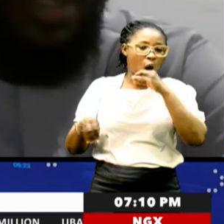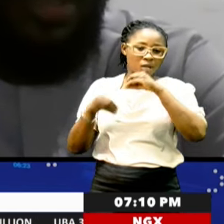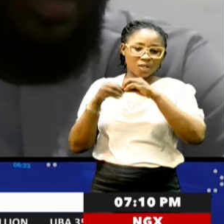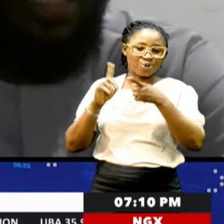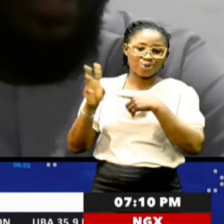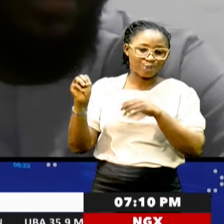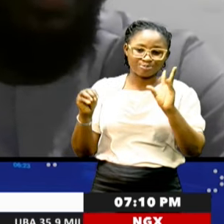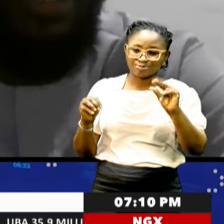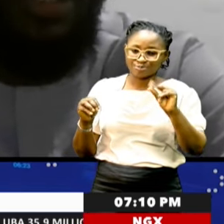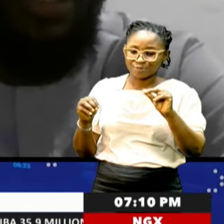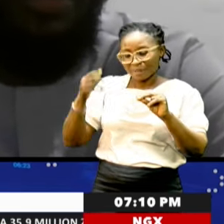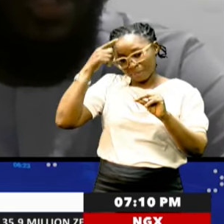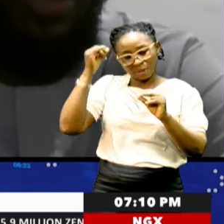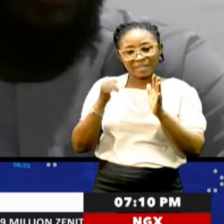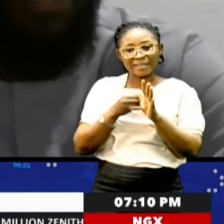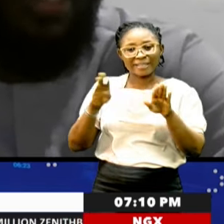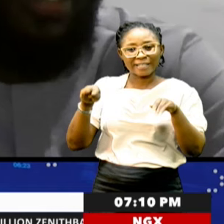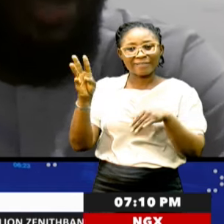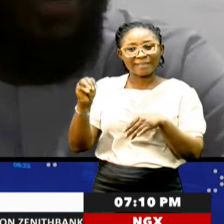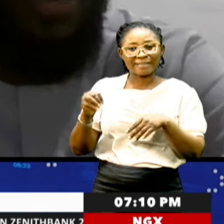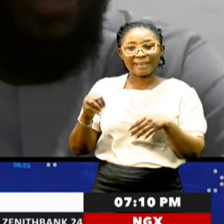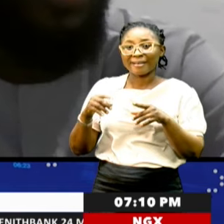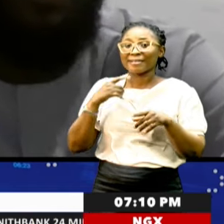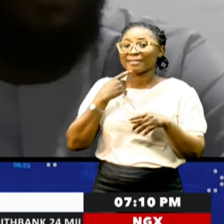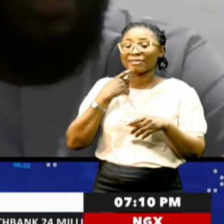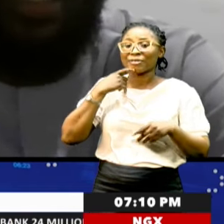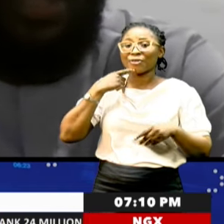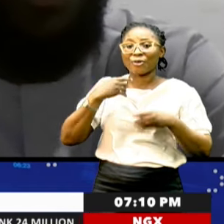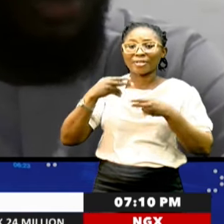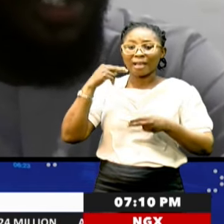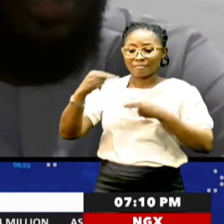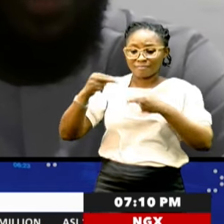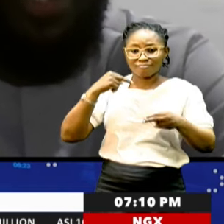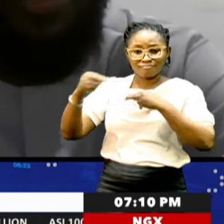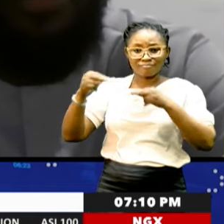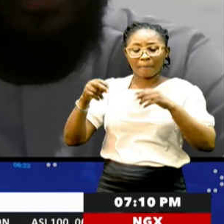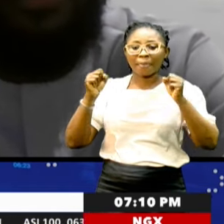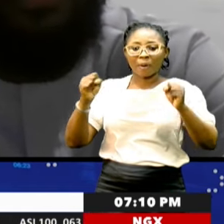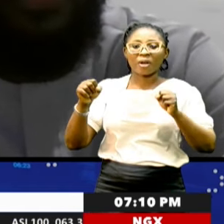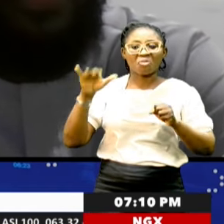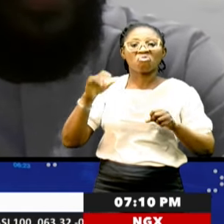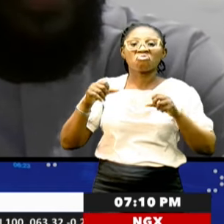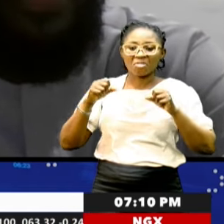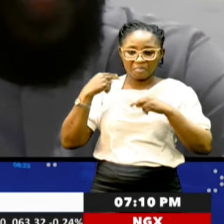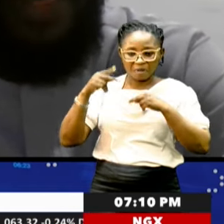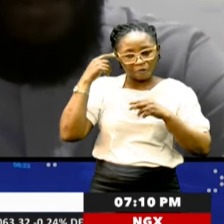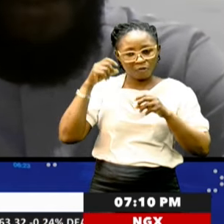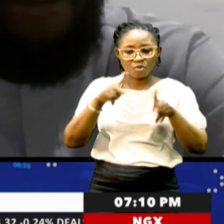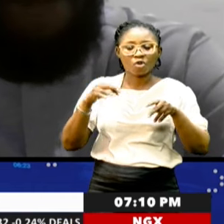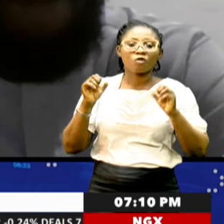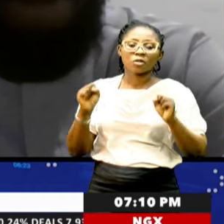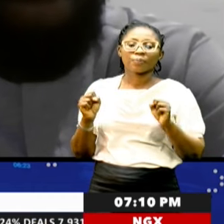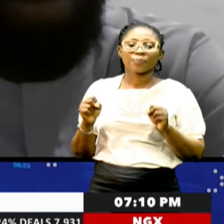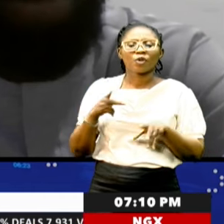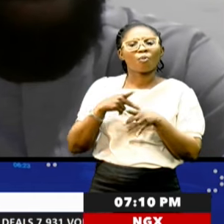because it gives them so much by gaining power, and they are granted by gain from a position of strength. Now, Professor Mokhtar